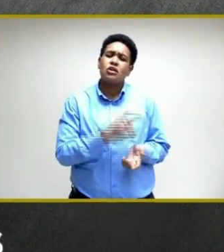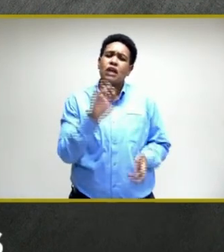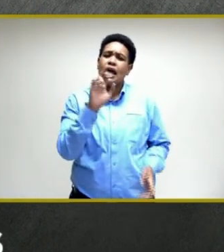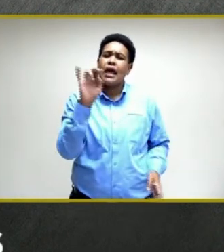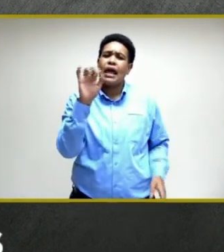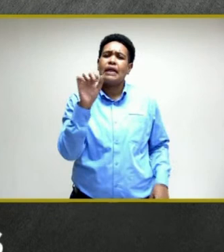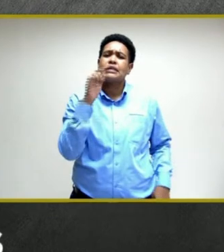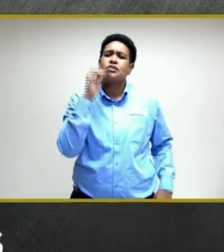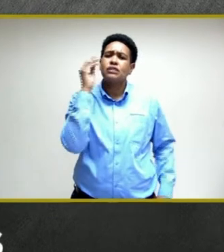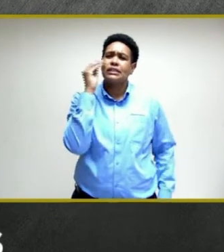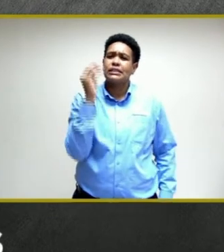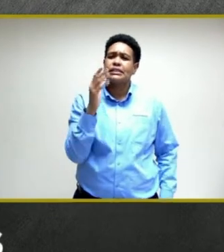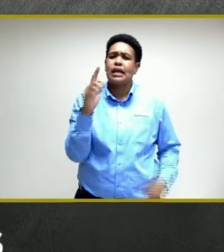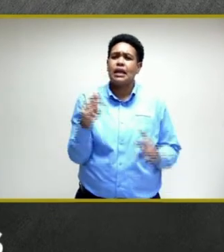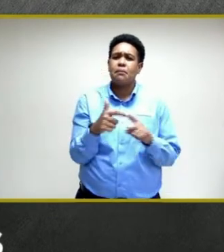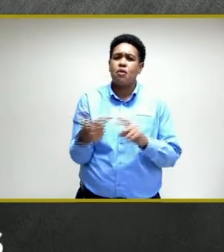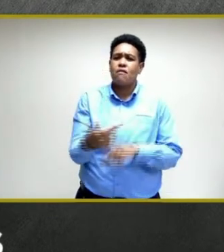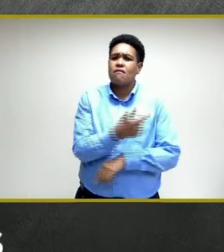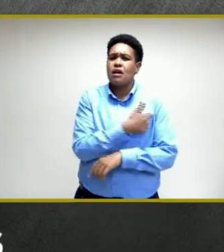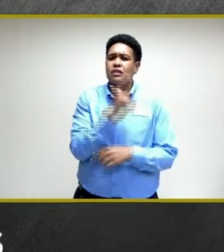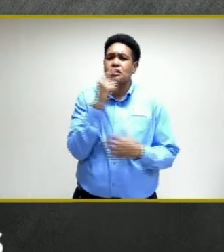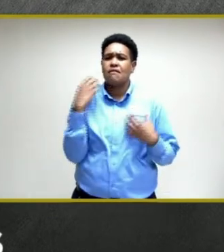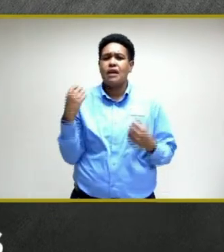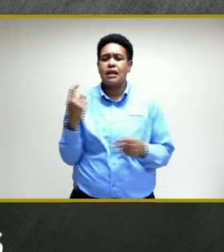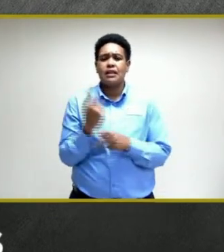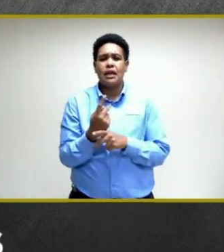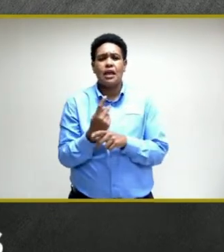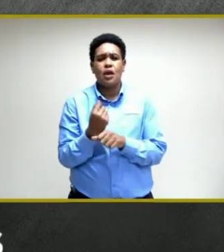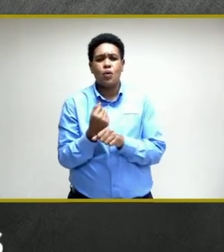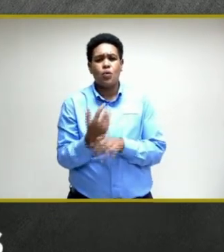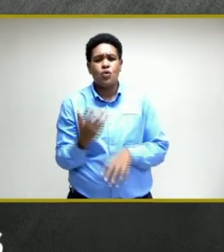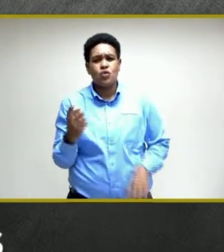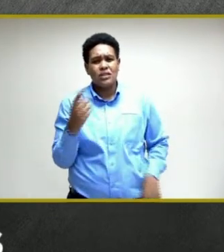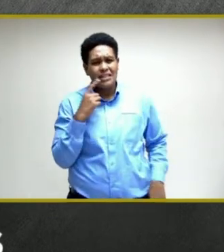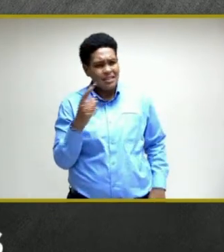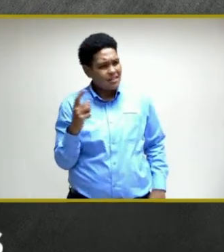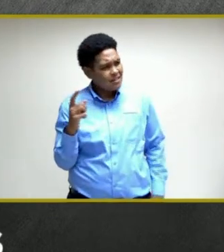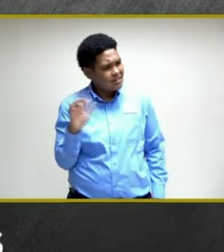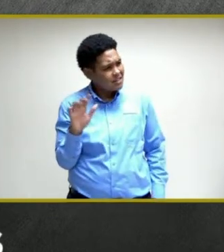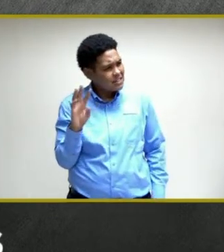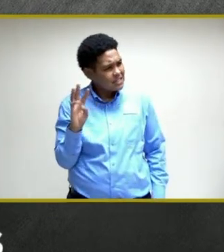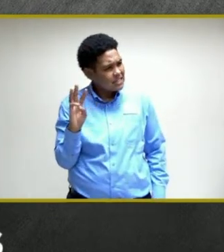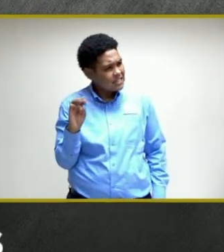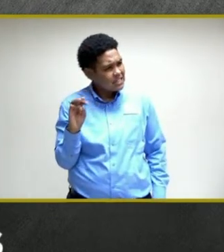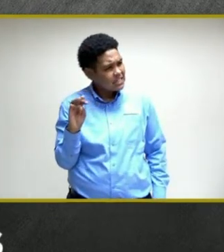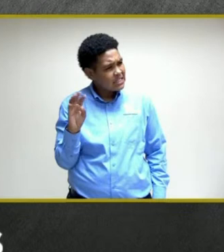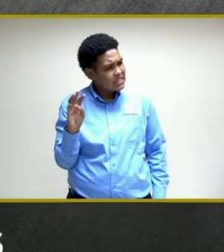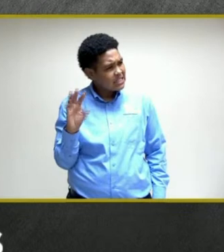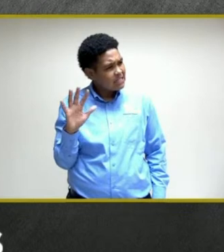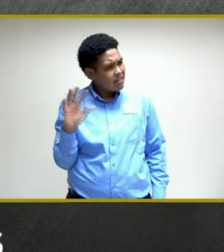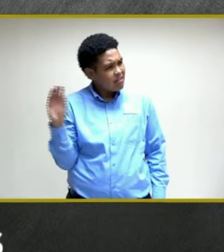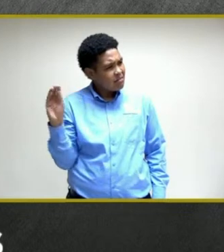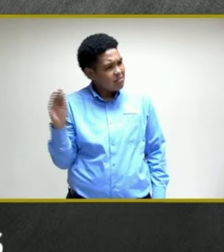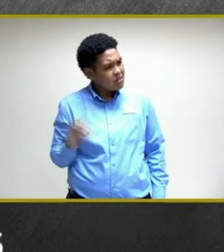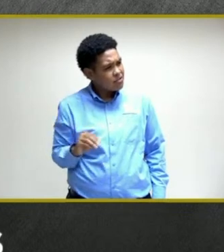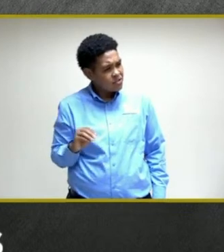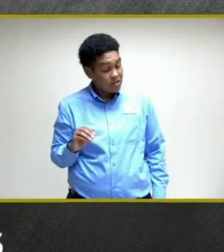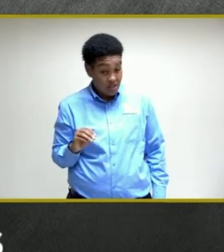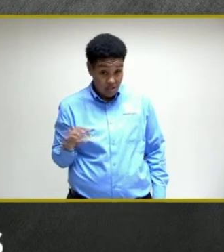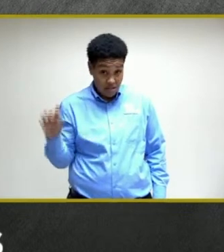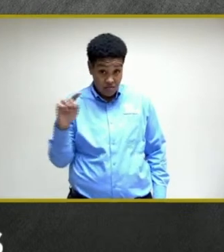vaccination of healthcare workers. Did you say that 65% have